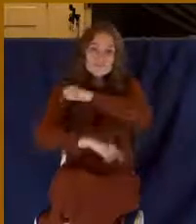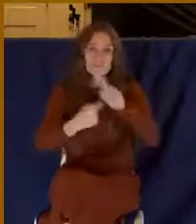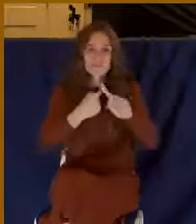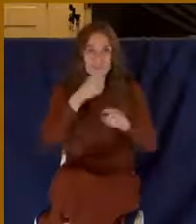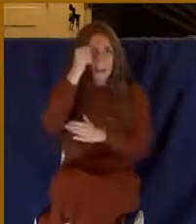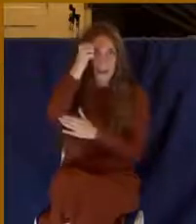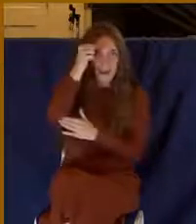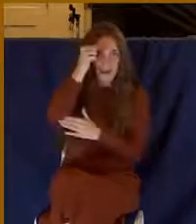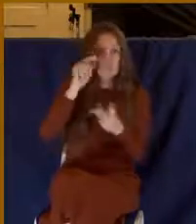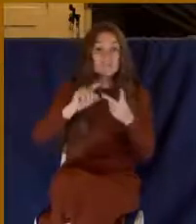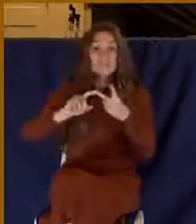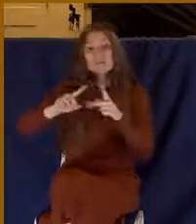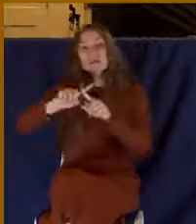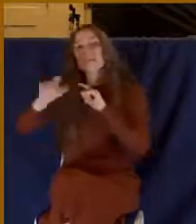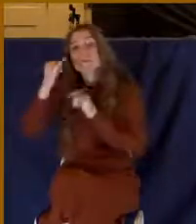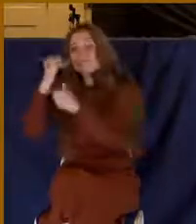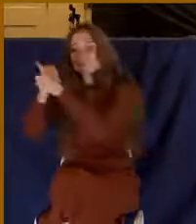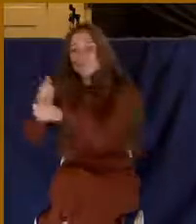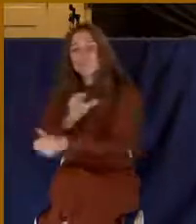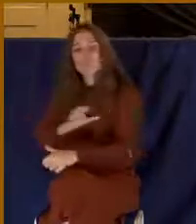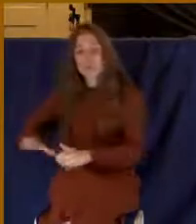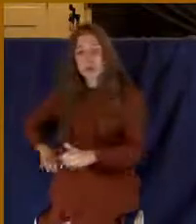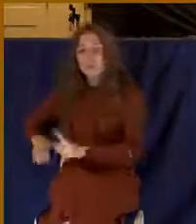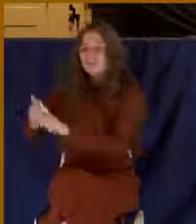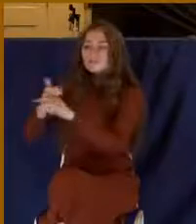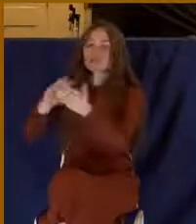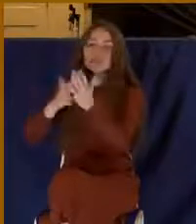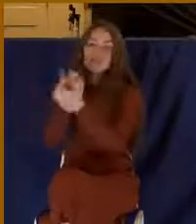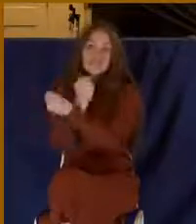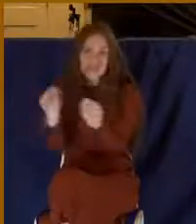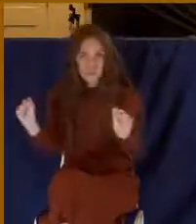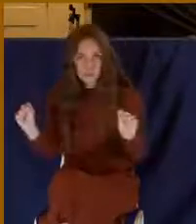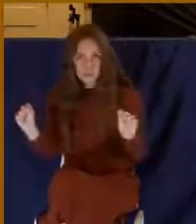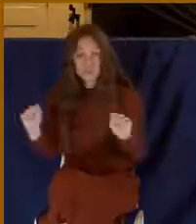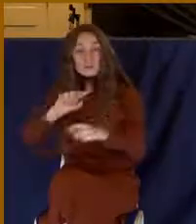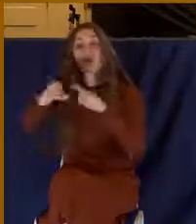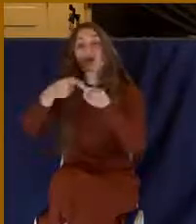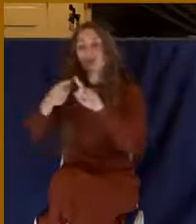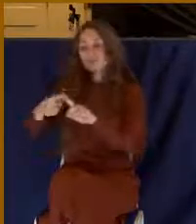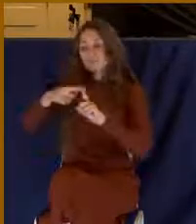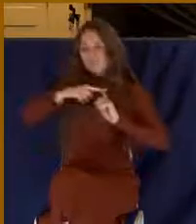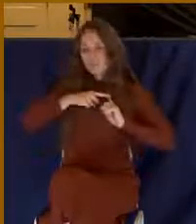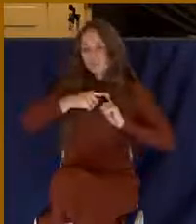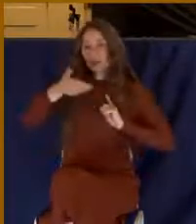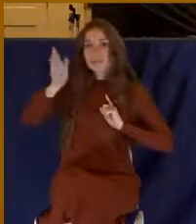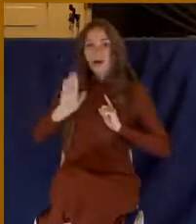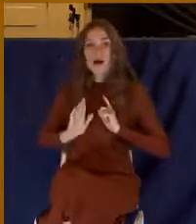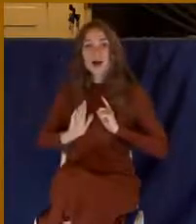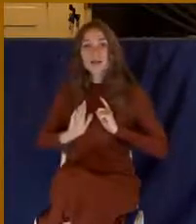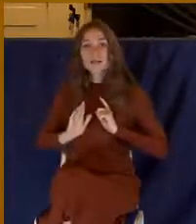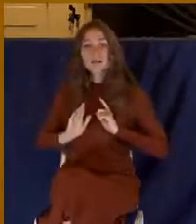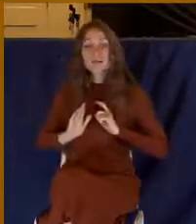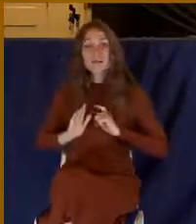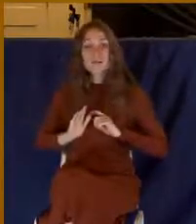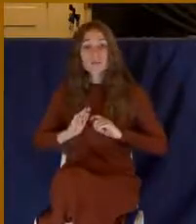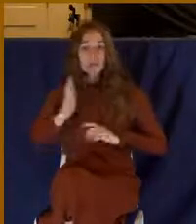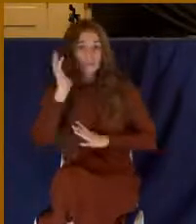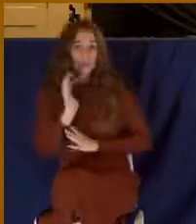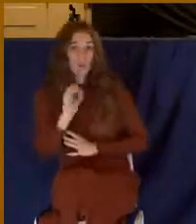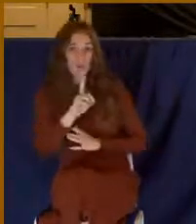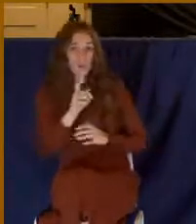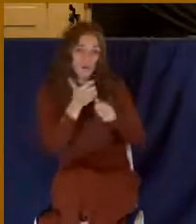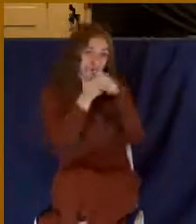that's salvation. And you know what happens at salvation? God takes you out of Adam and he plunges you. He